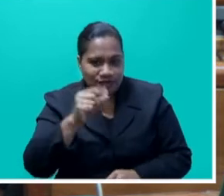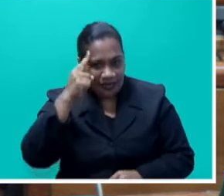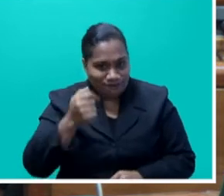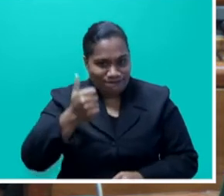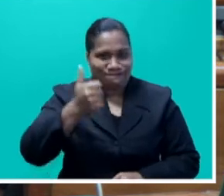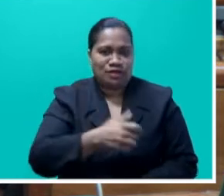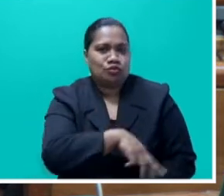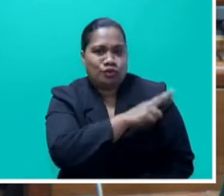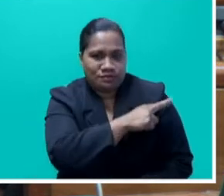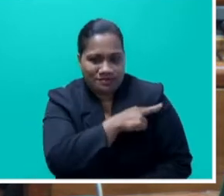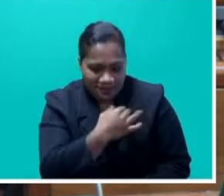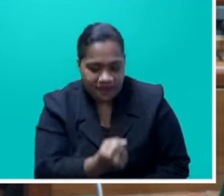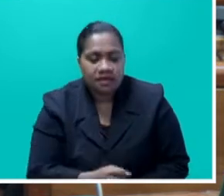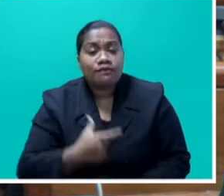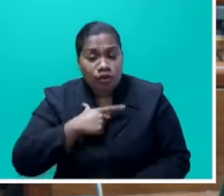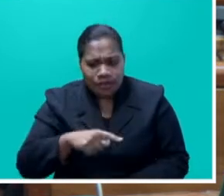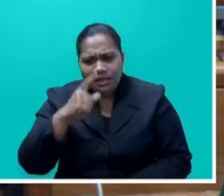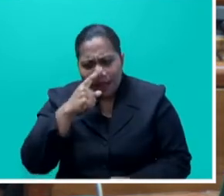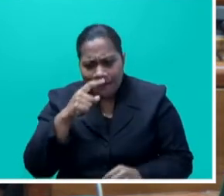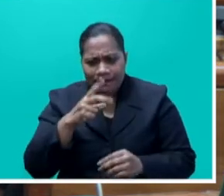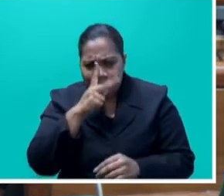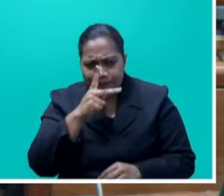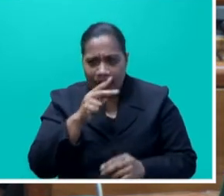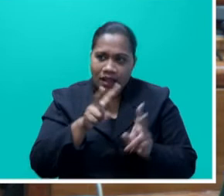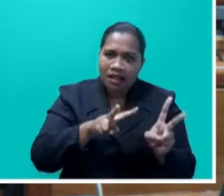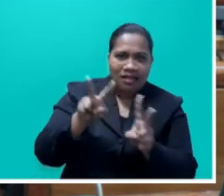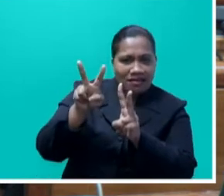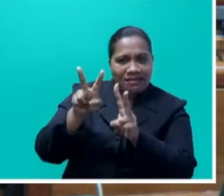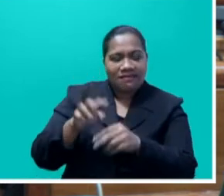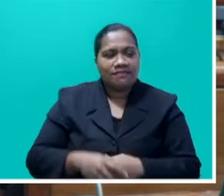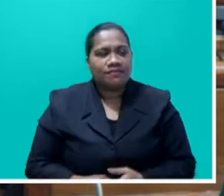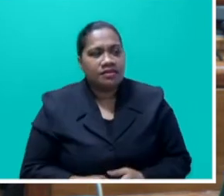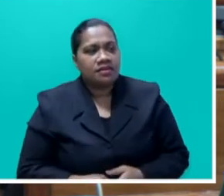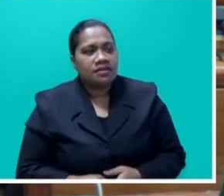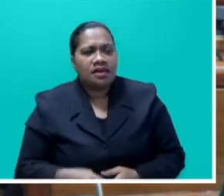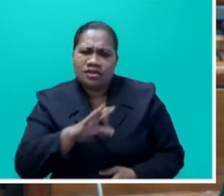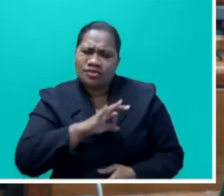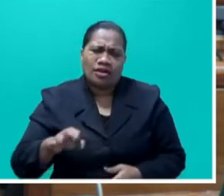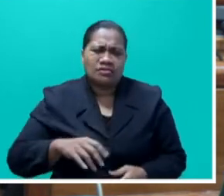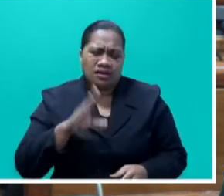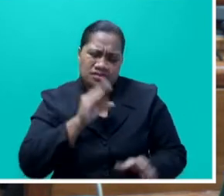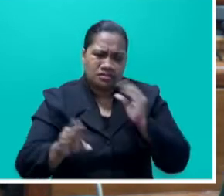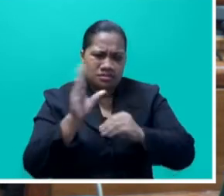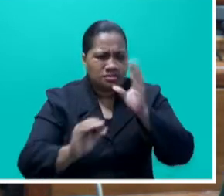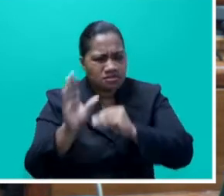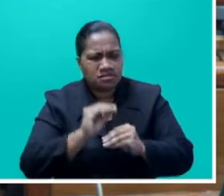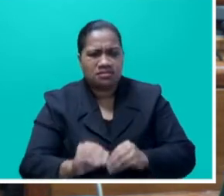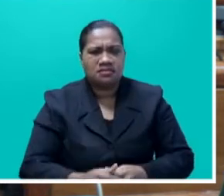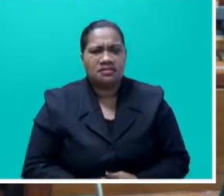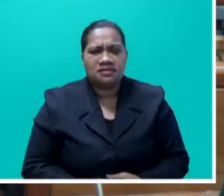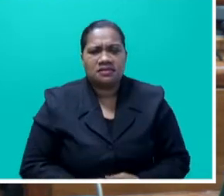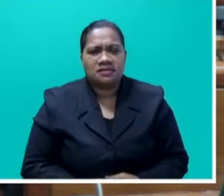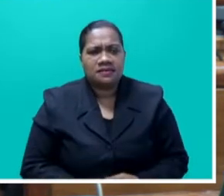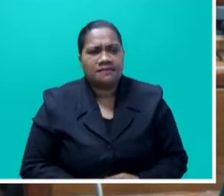will swear, public opinion. They should not make willy-nilly statements, Mr Speaker say, without doing star as a sage. Mr Speaker say,